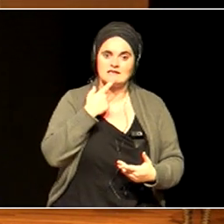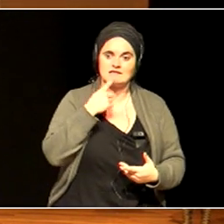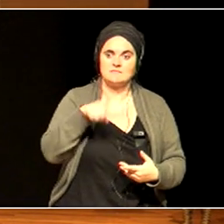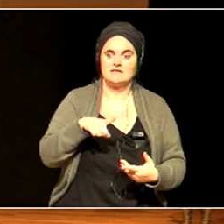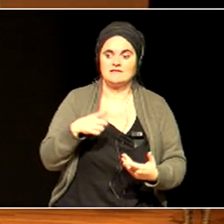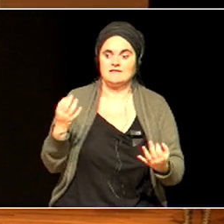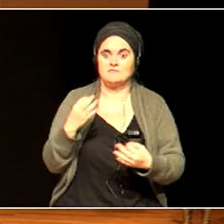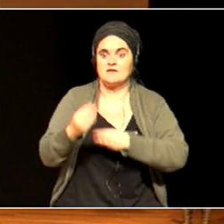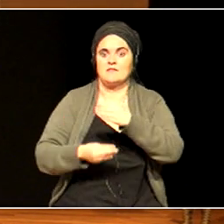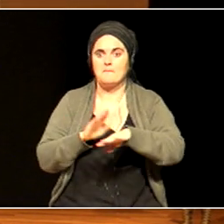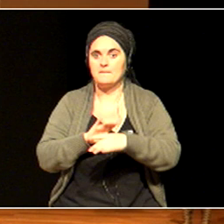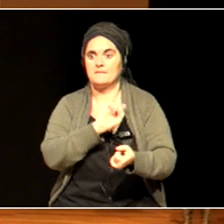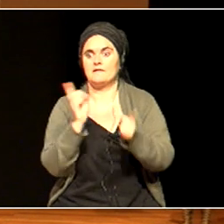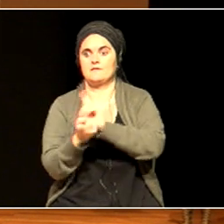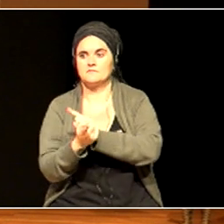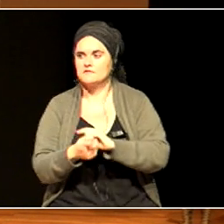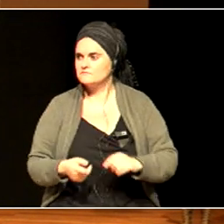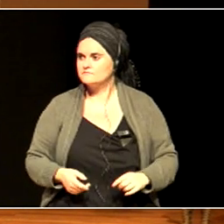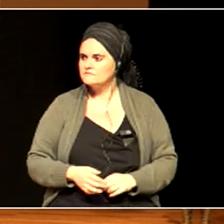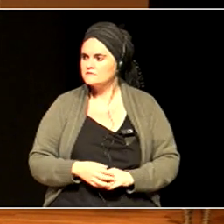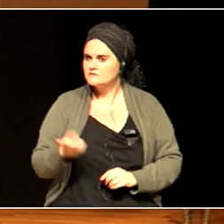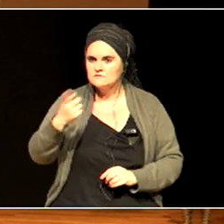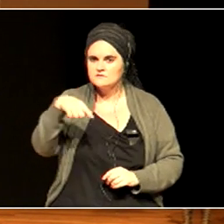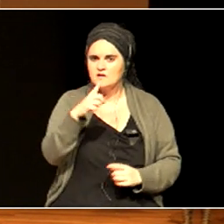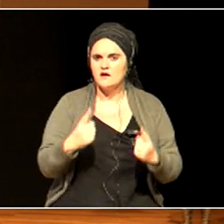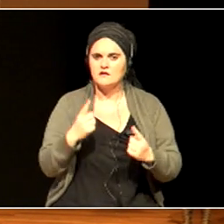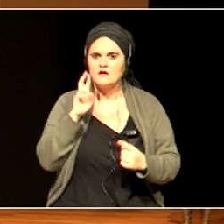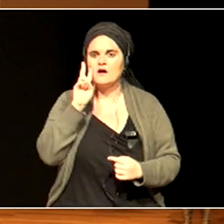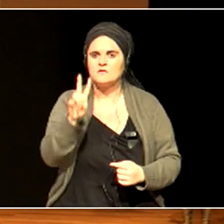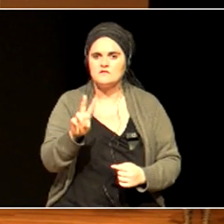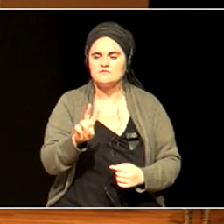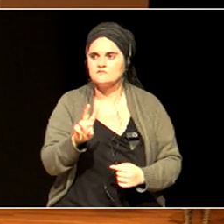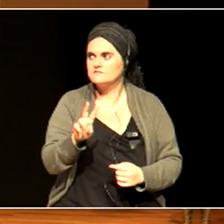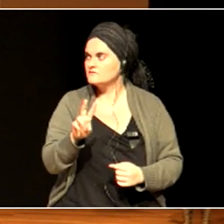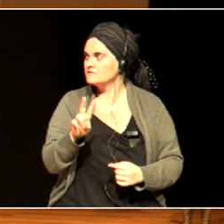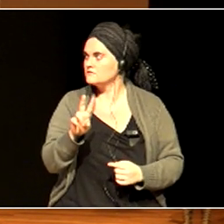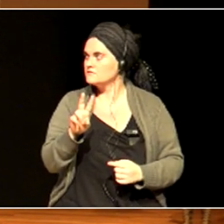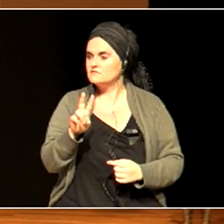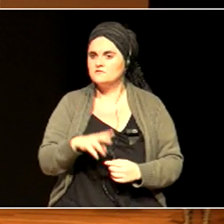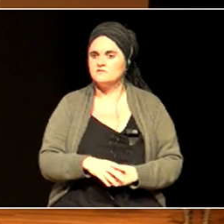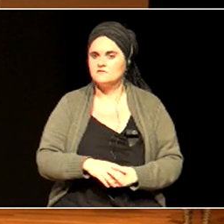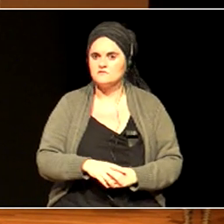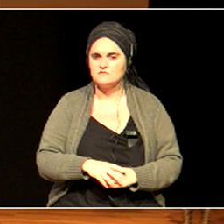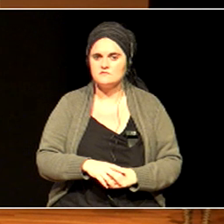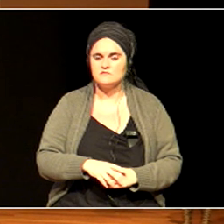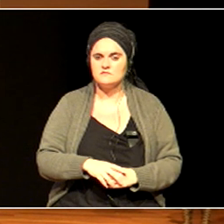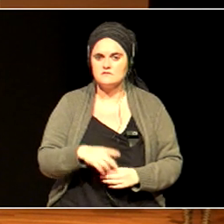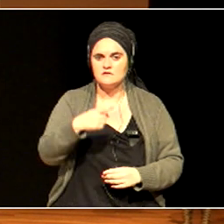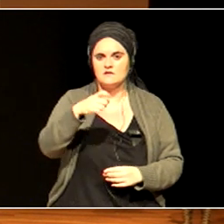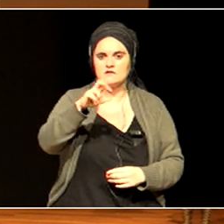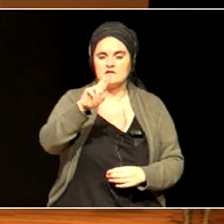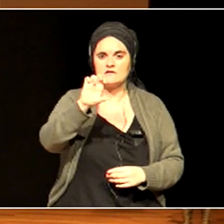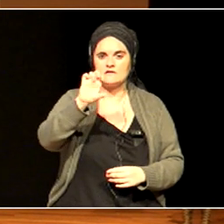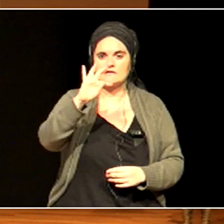Greta Thunberg, a young